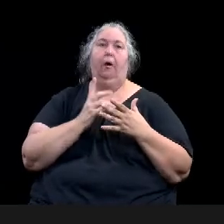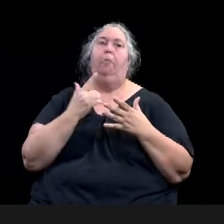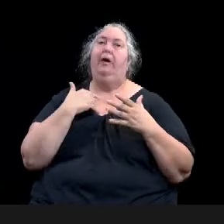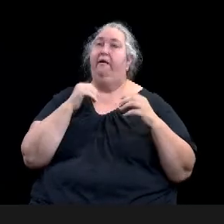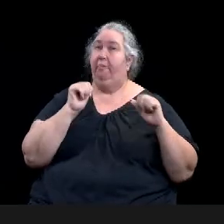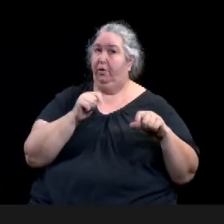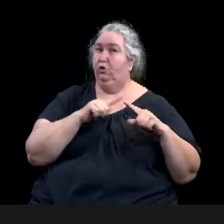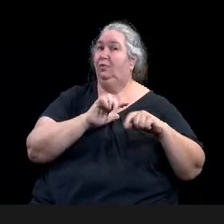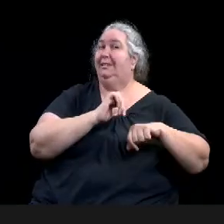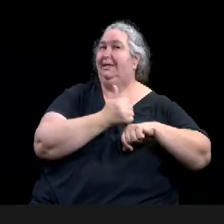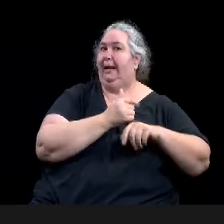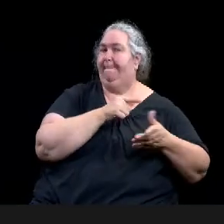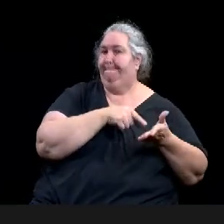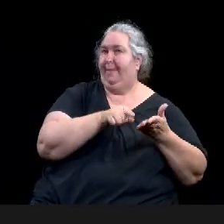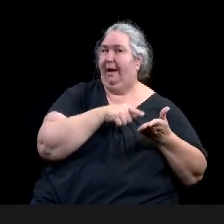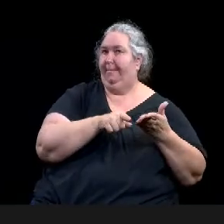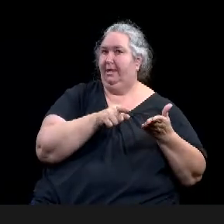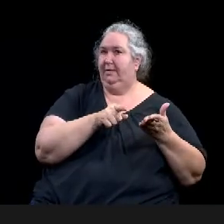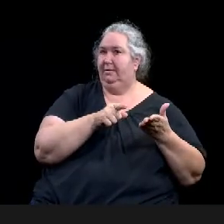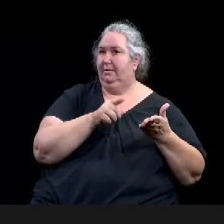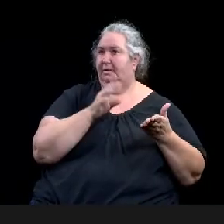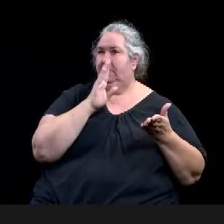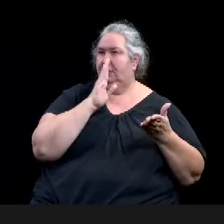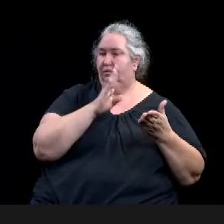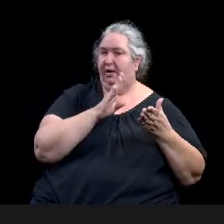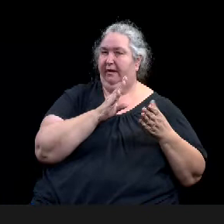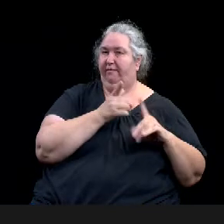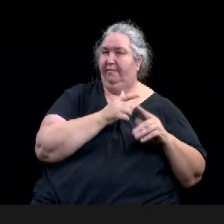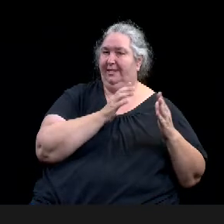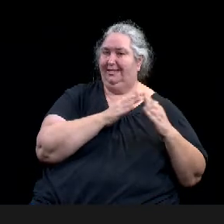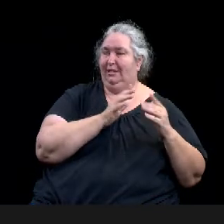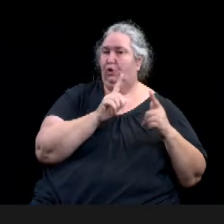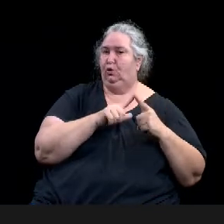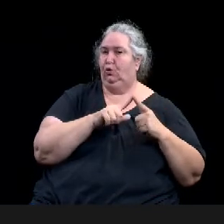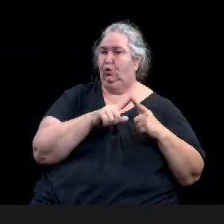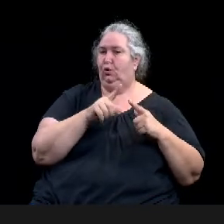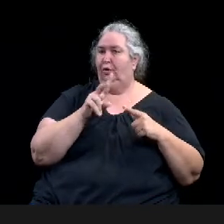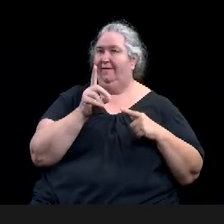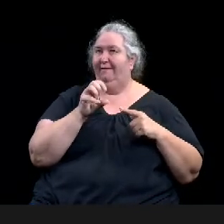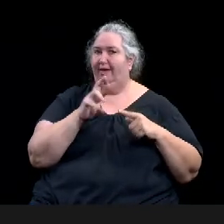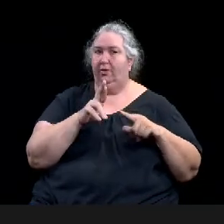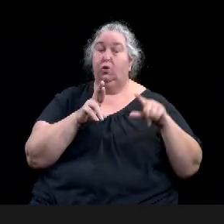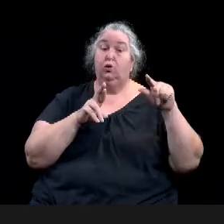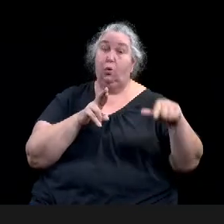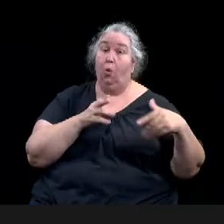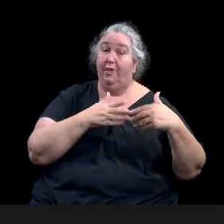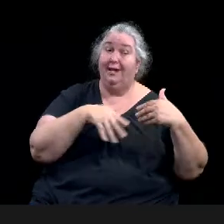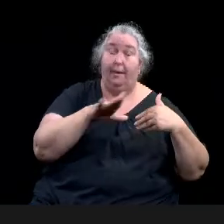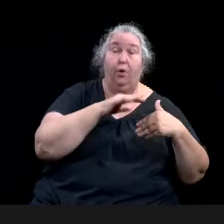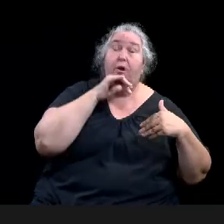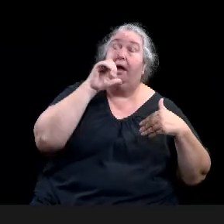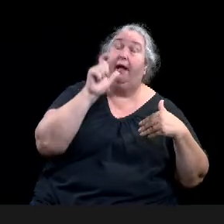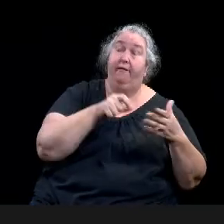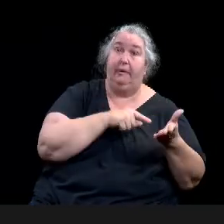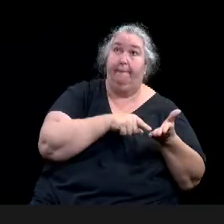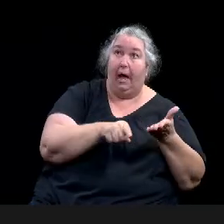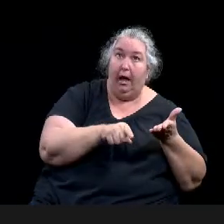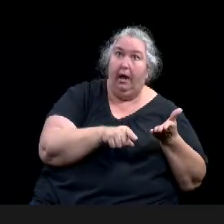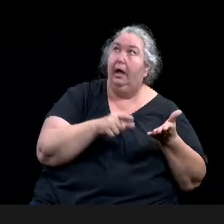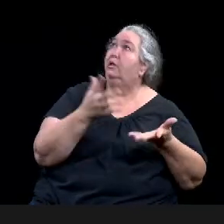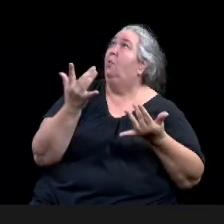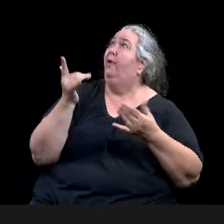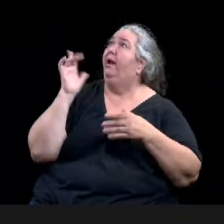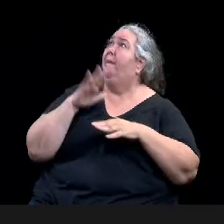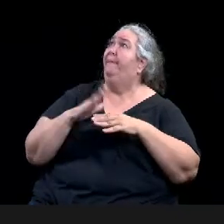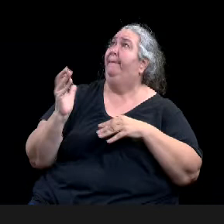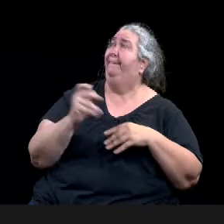paying for something and waiting on reimbursement from the city. We, we can set up some of those payments directly. We've seen other cities do that. It seems to work